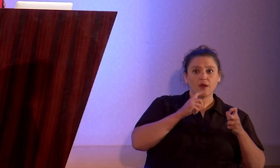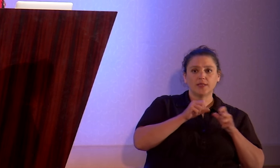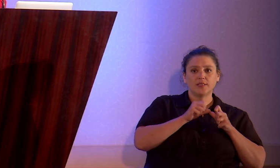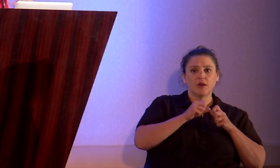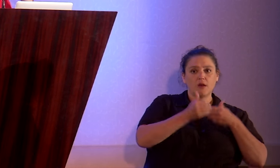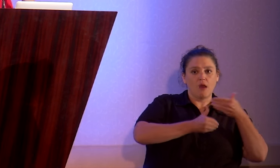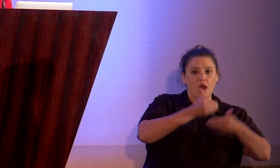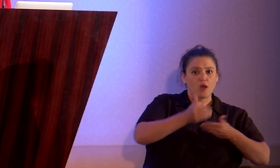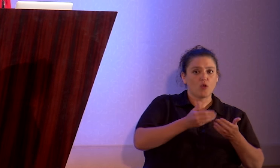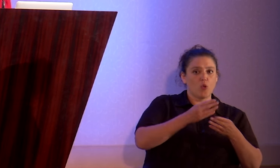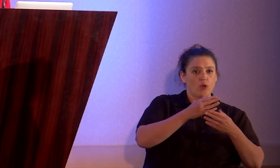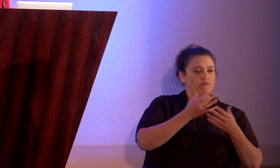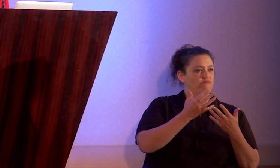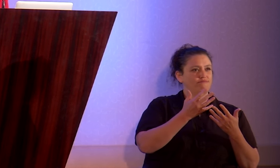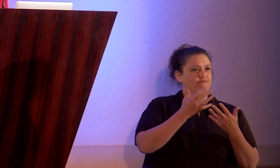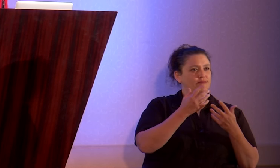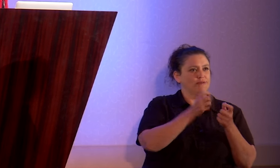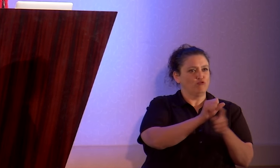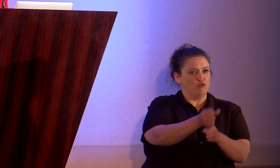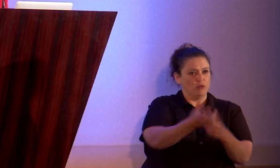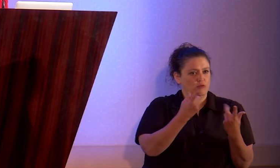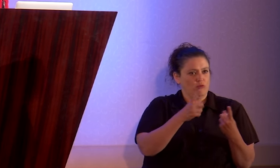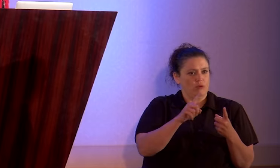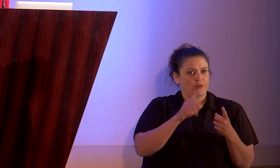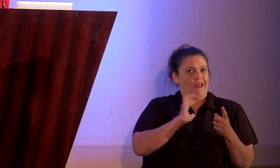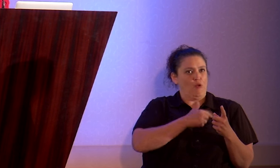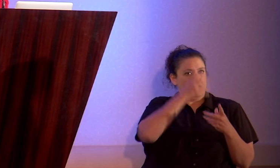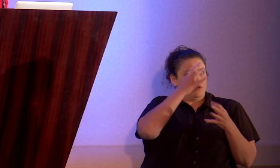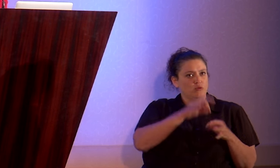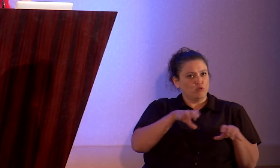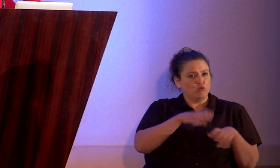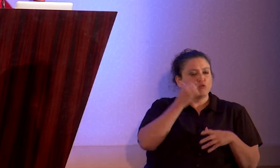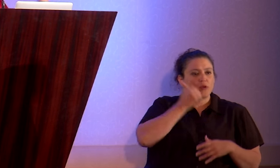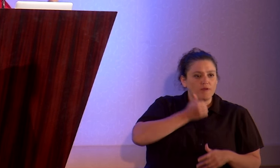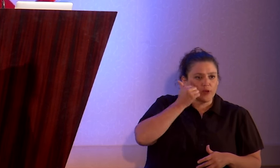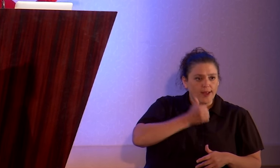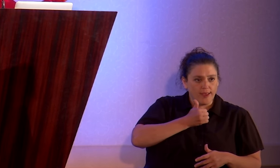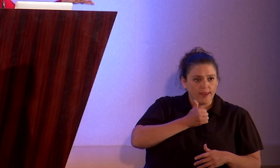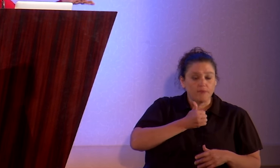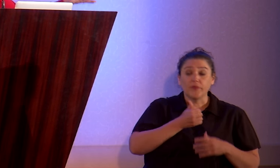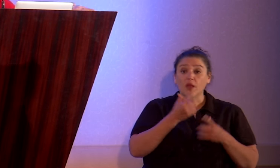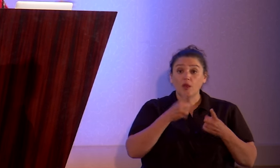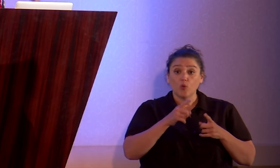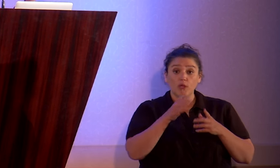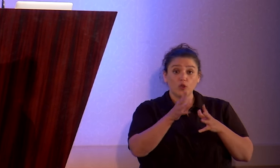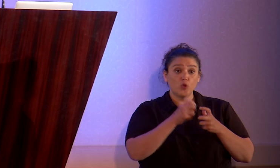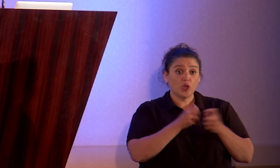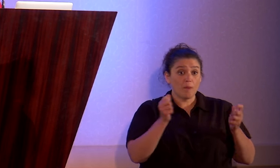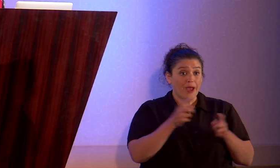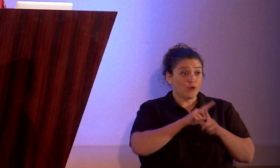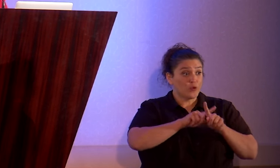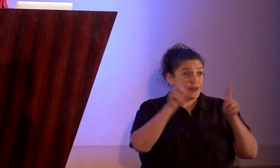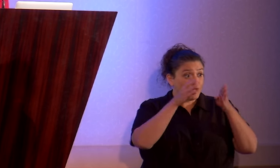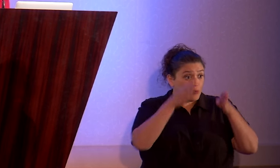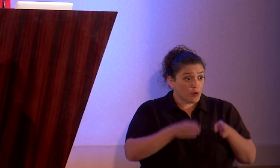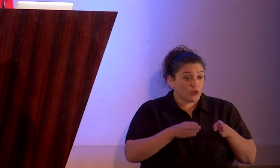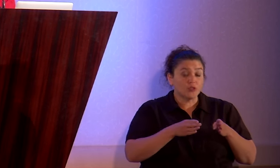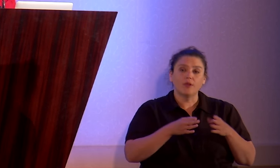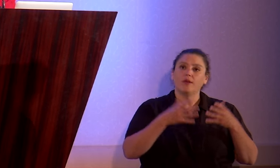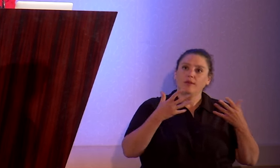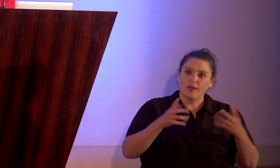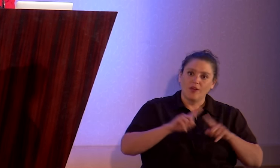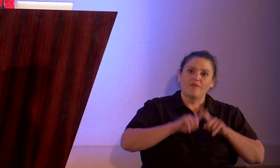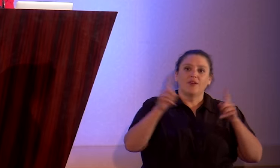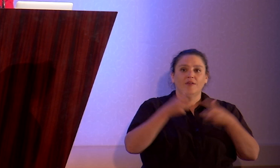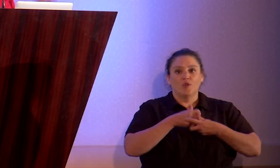process. It's a series of decisions we make every day. You know, each time you come out to a different person, it's a different coming